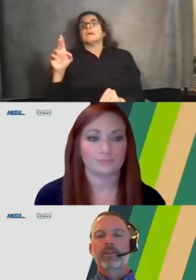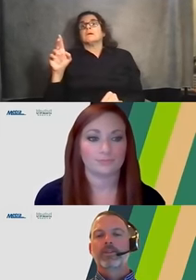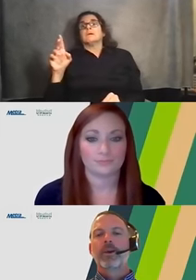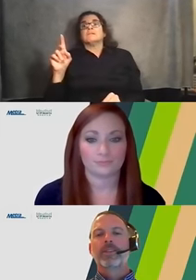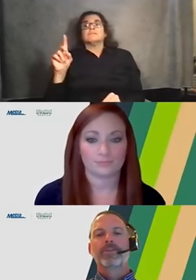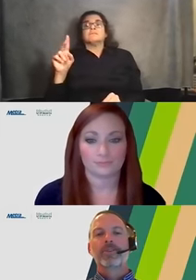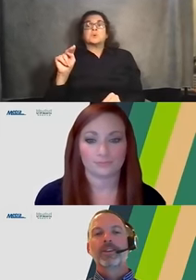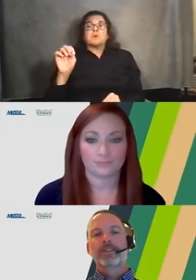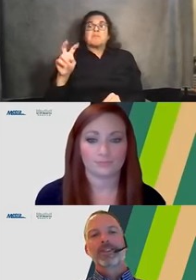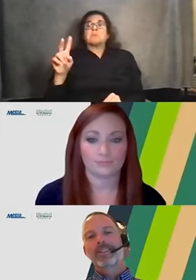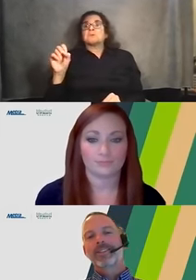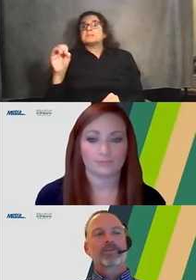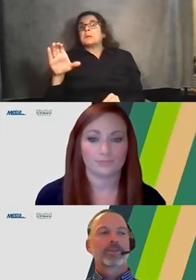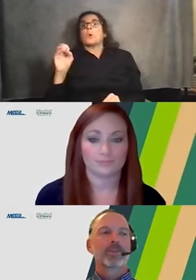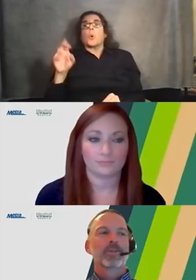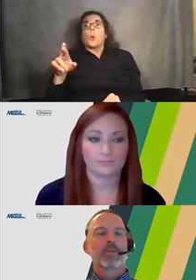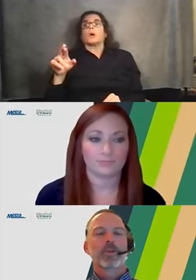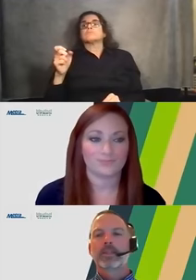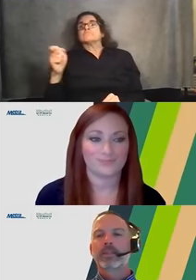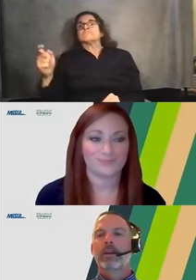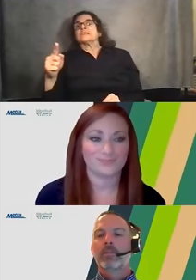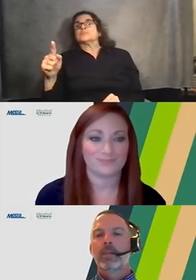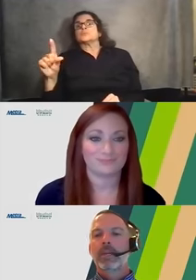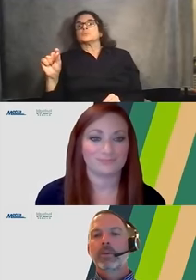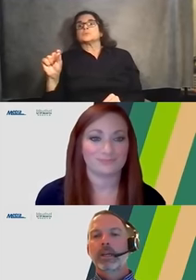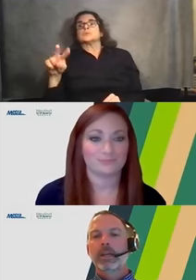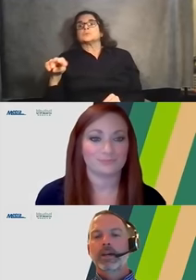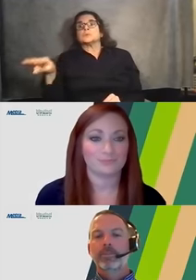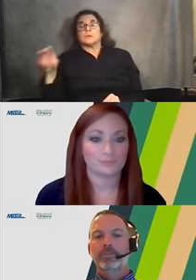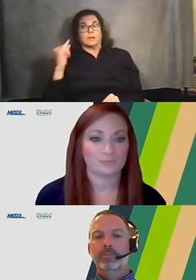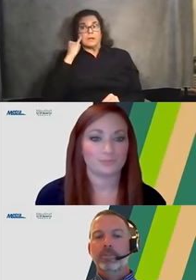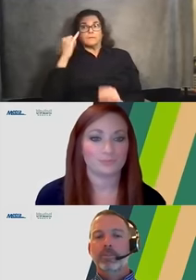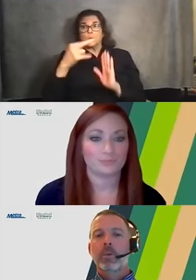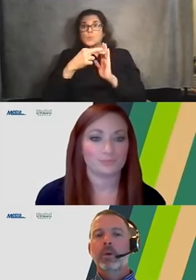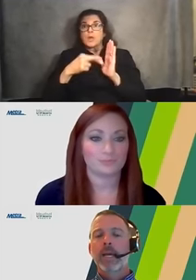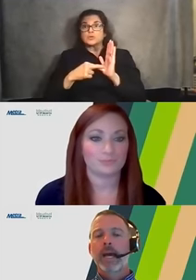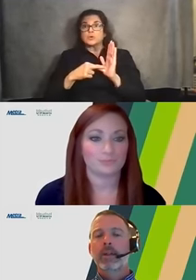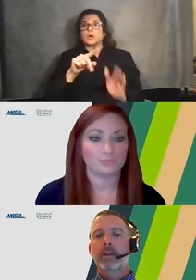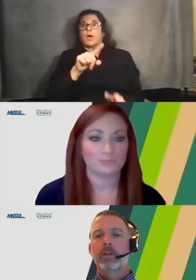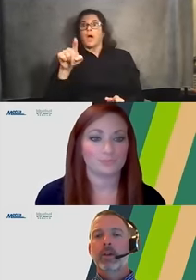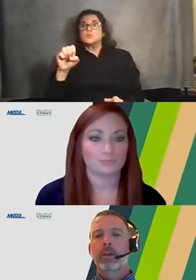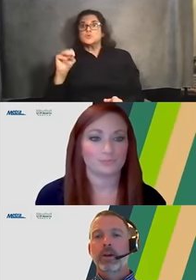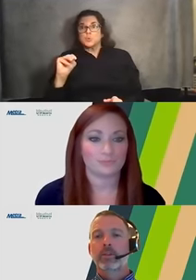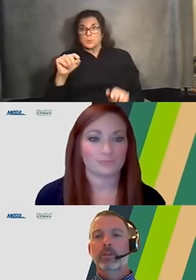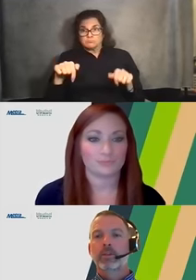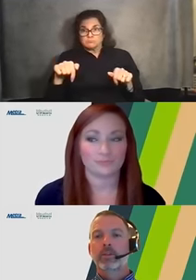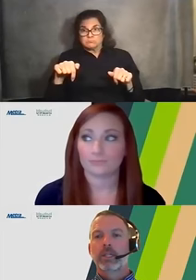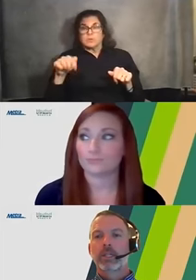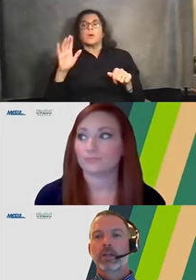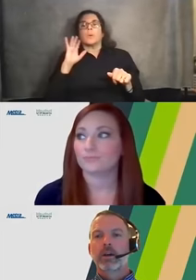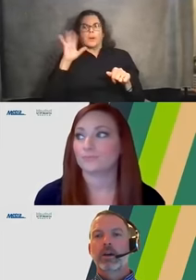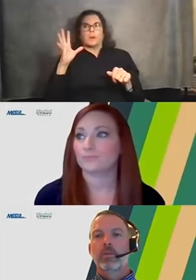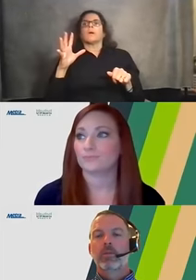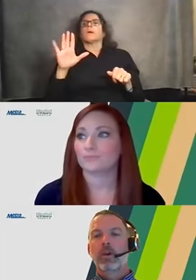just also note that if you registered through zoom for this meeting, we, um, will be adding your email address to